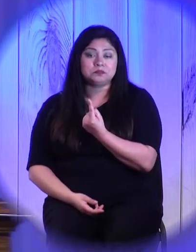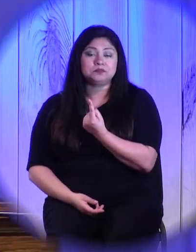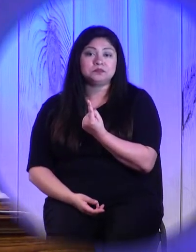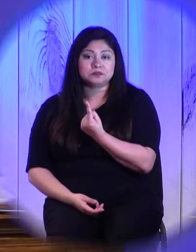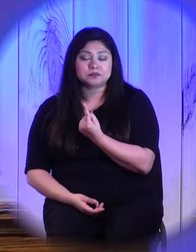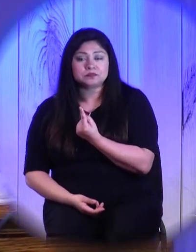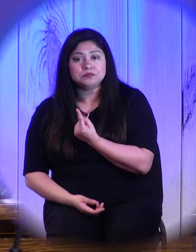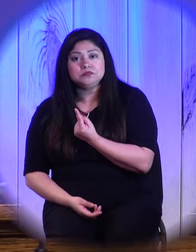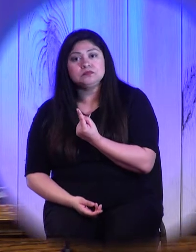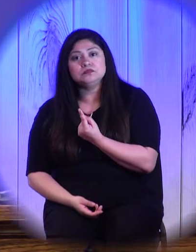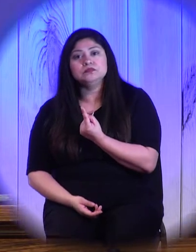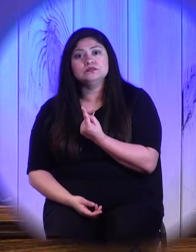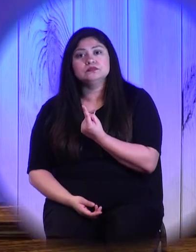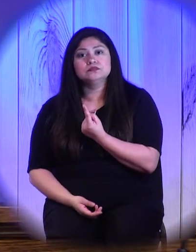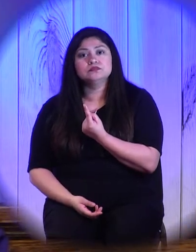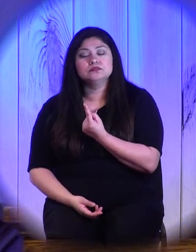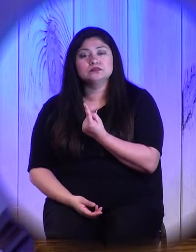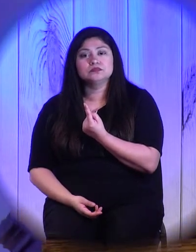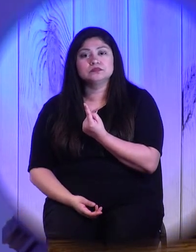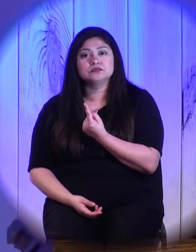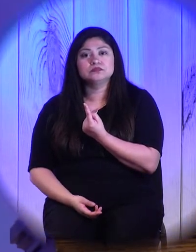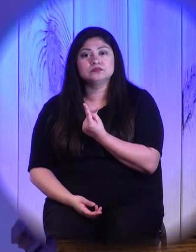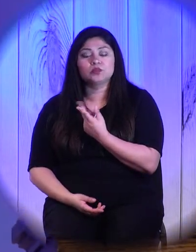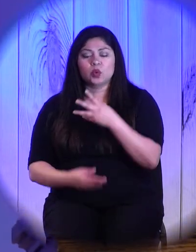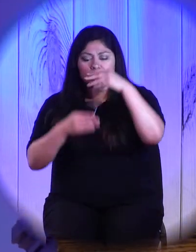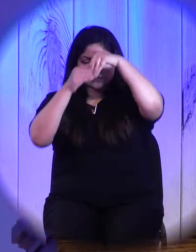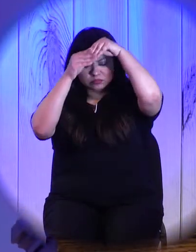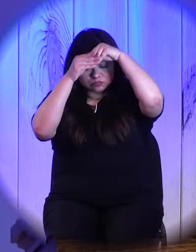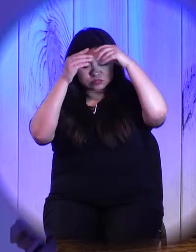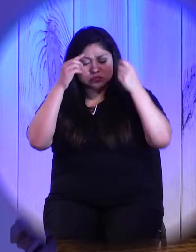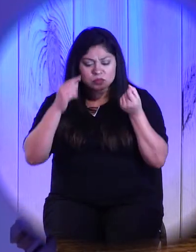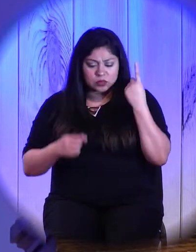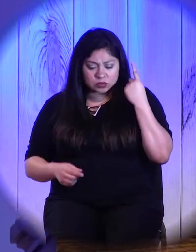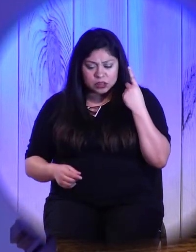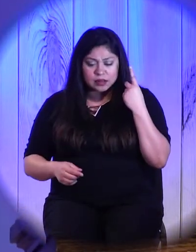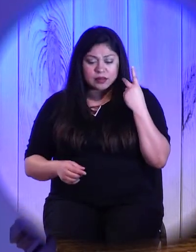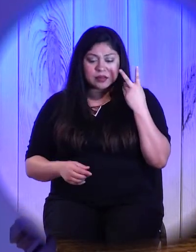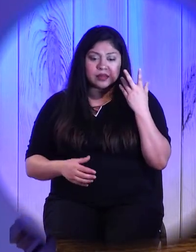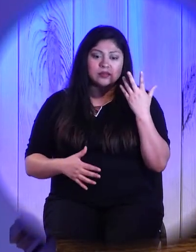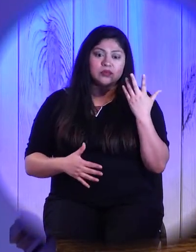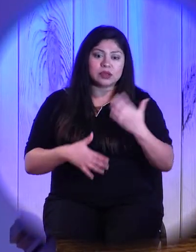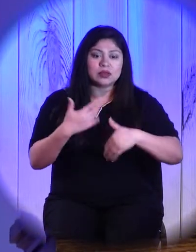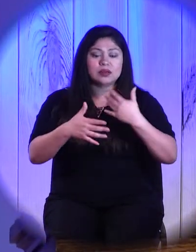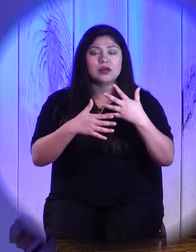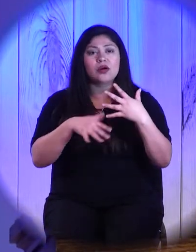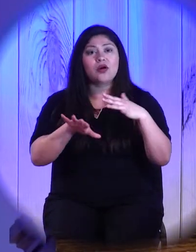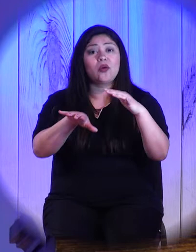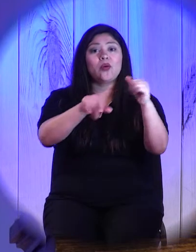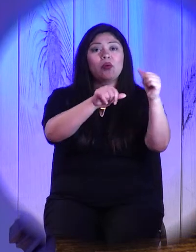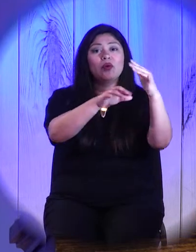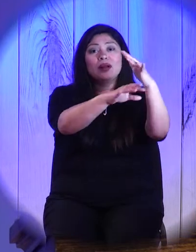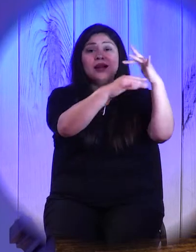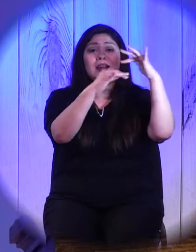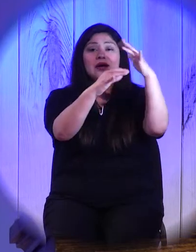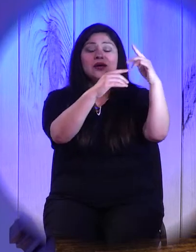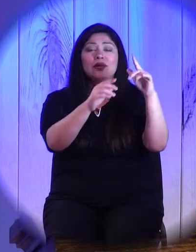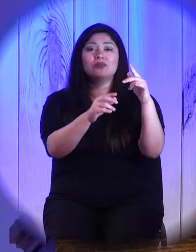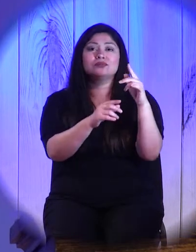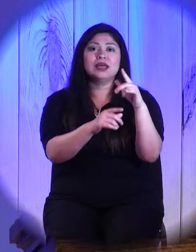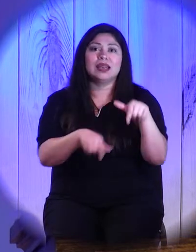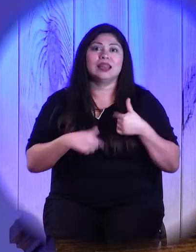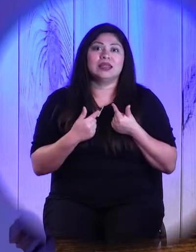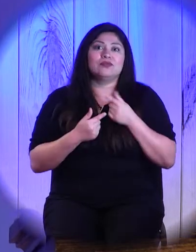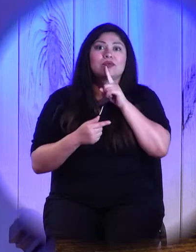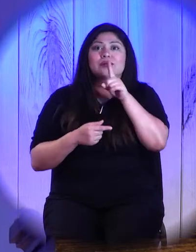we get that in our heads, but then we go out and try to live real life, don't we? And the idea of actually forgiving someone over